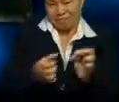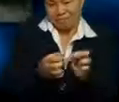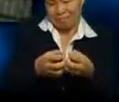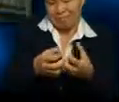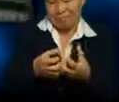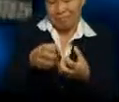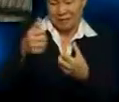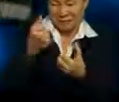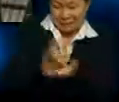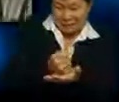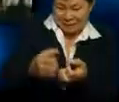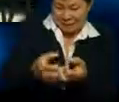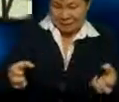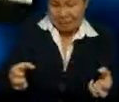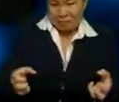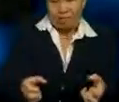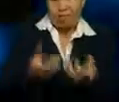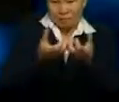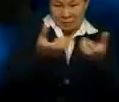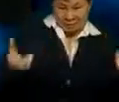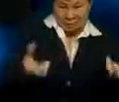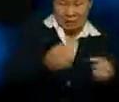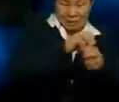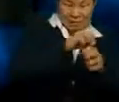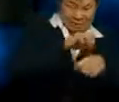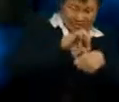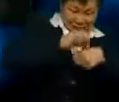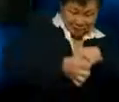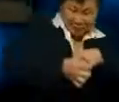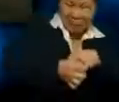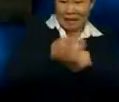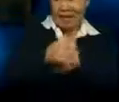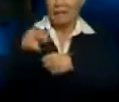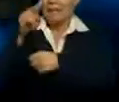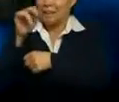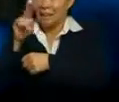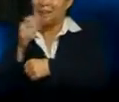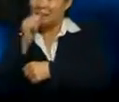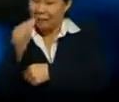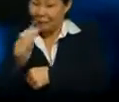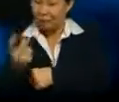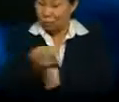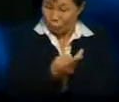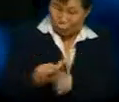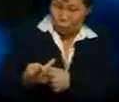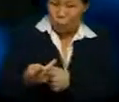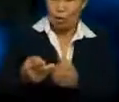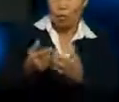In order to segregate the shell and the kernel or the nut, both shell and the kernel will go through the winnow.